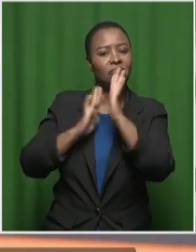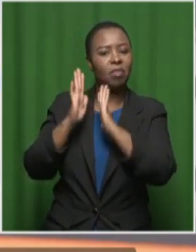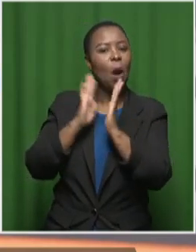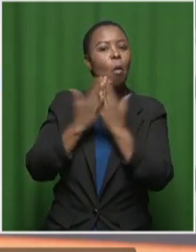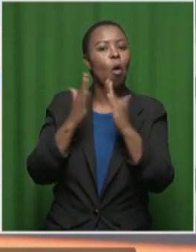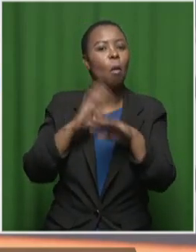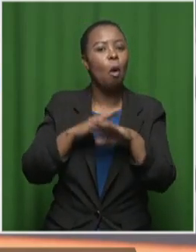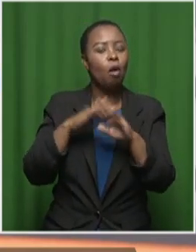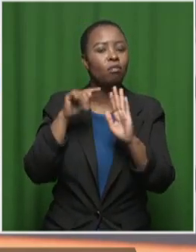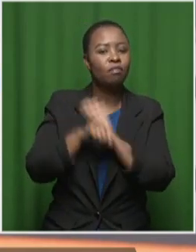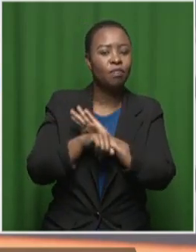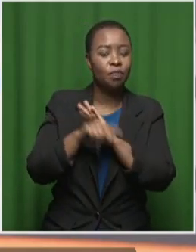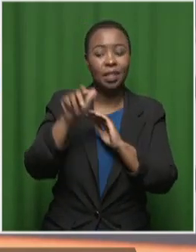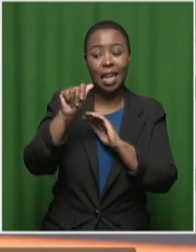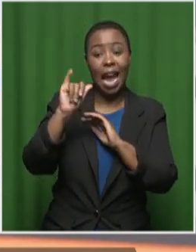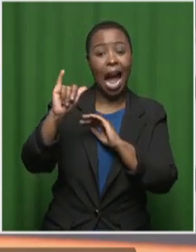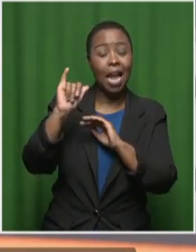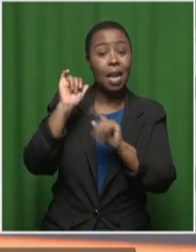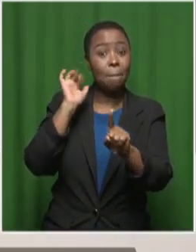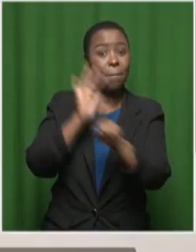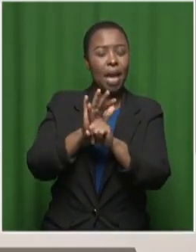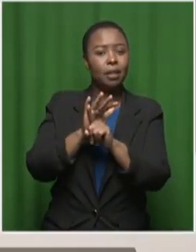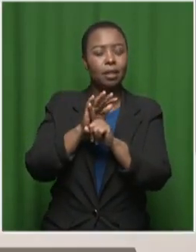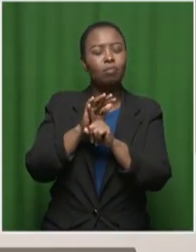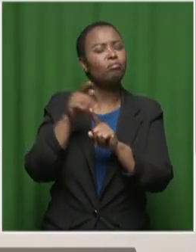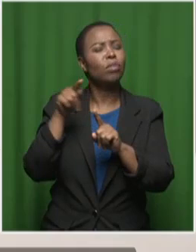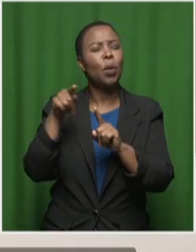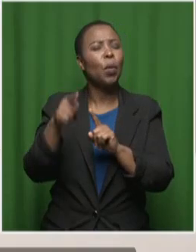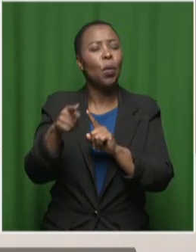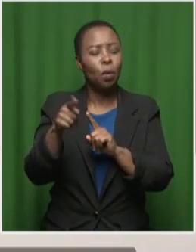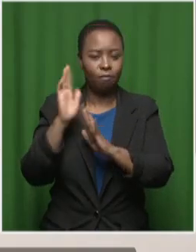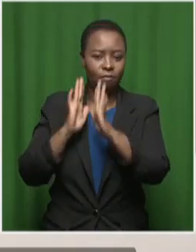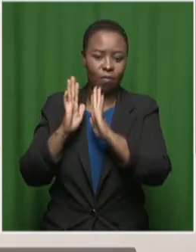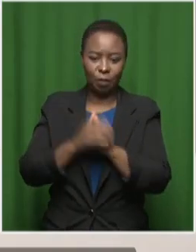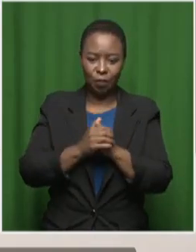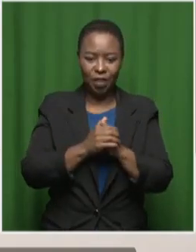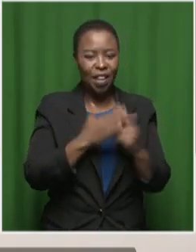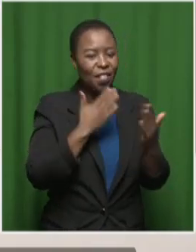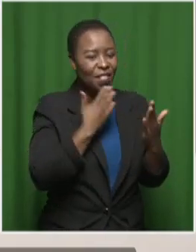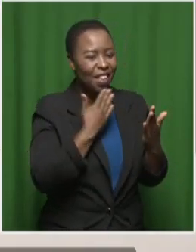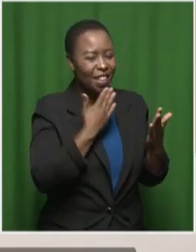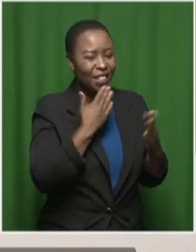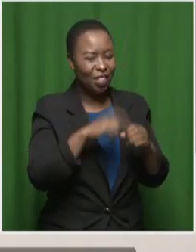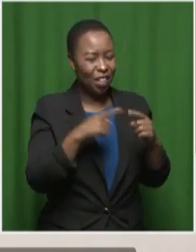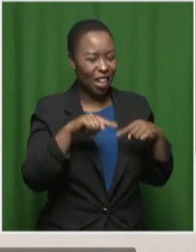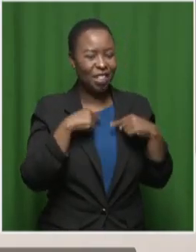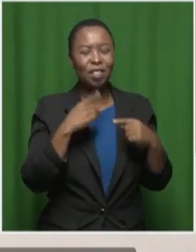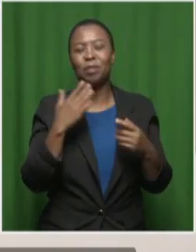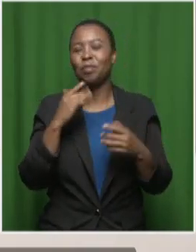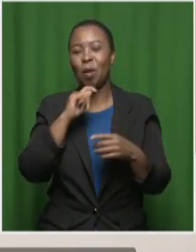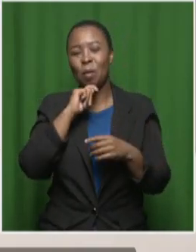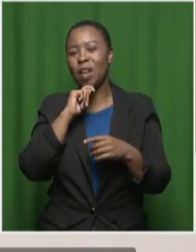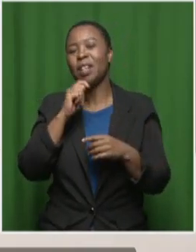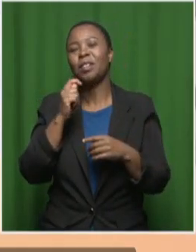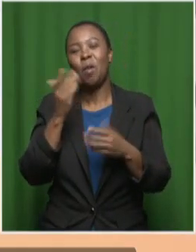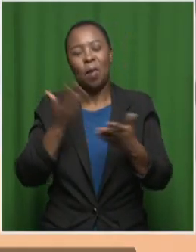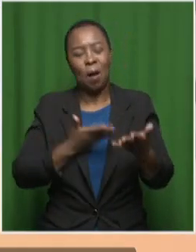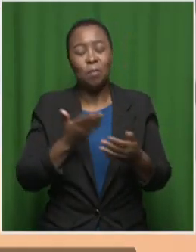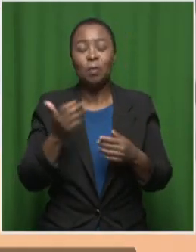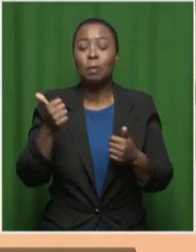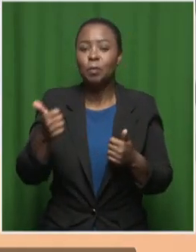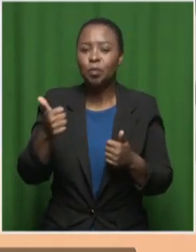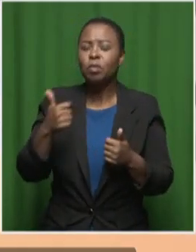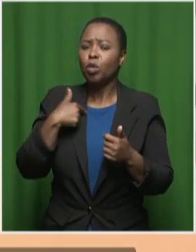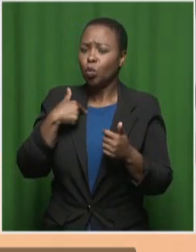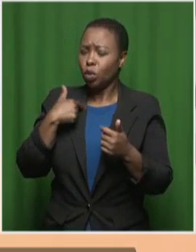and the impact of artificial intelligence. Arthur Goldstock, a very good morning. Thanks for joining us. Welcome. Good morning, Simpiwe. Thank you. It's an absolute pleasure. Are we